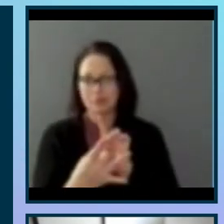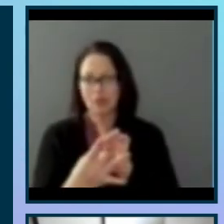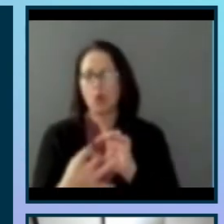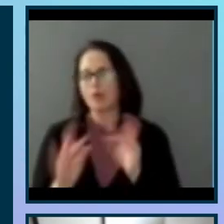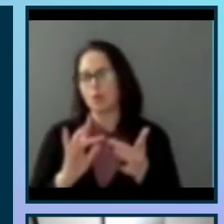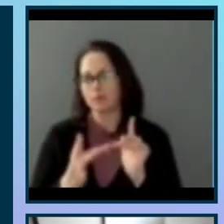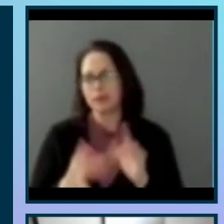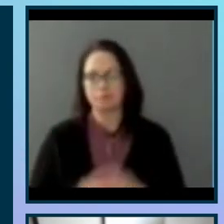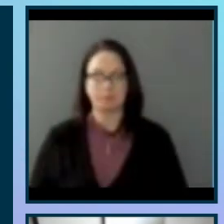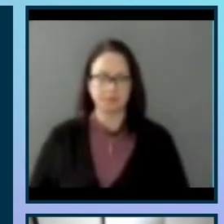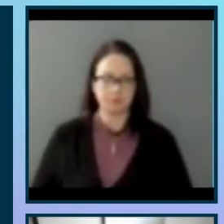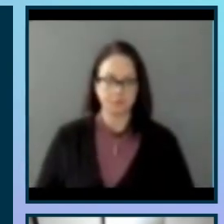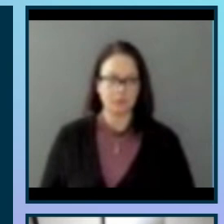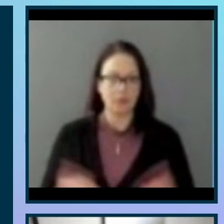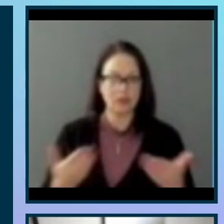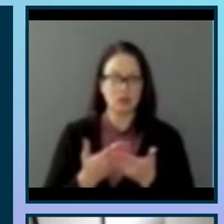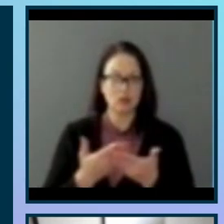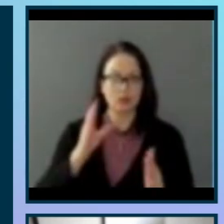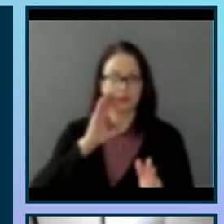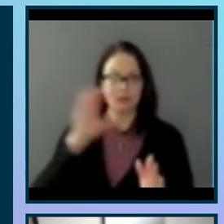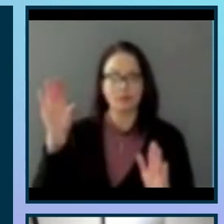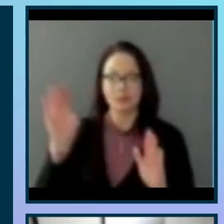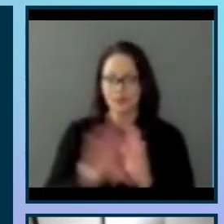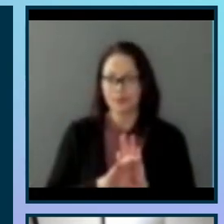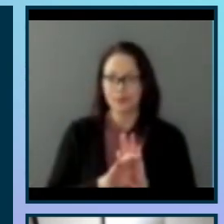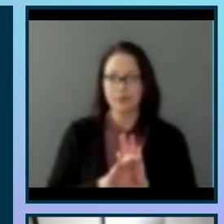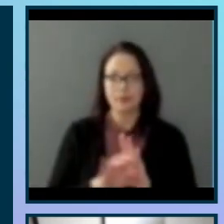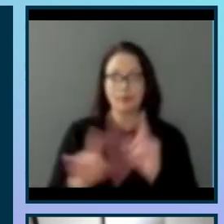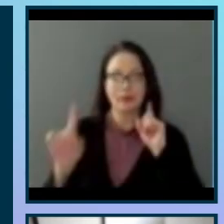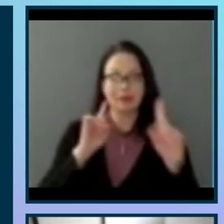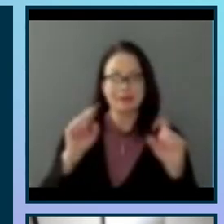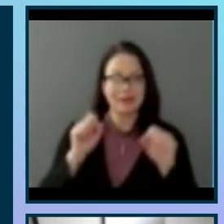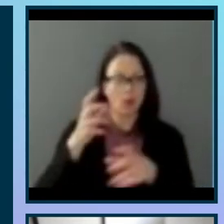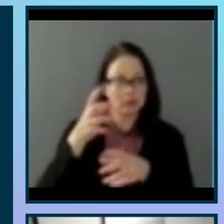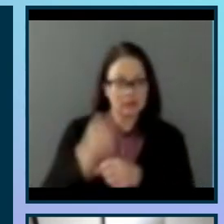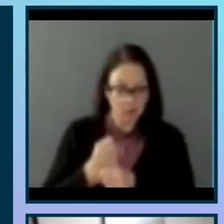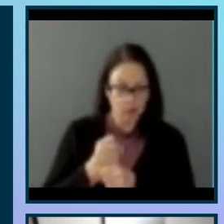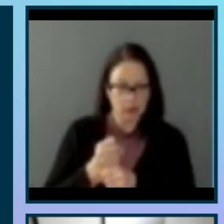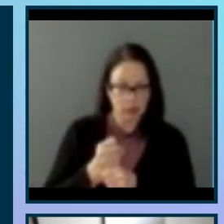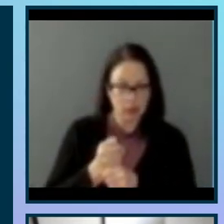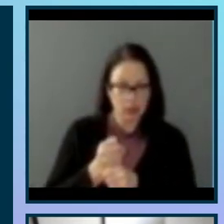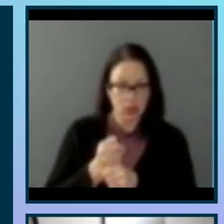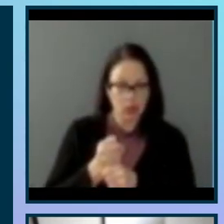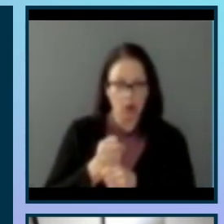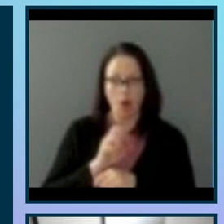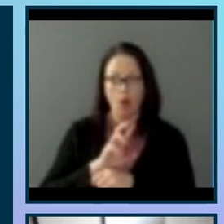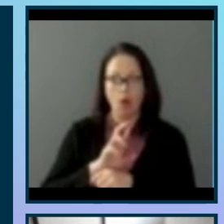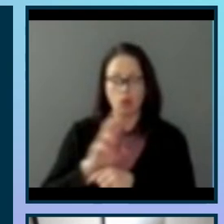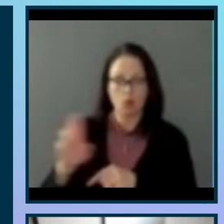So here I have an image of the sound summary. On the right side of the image is